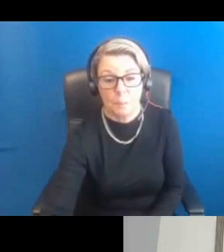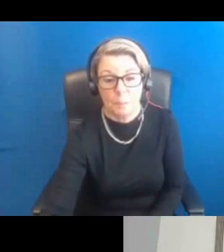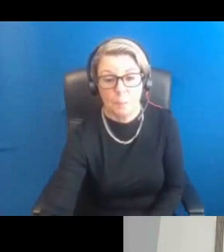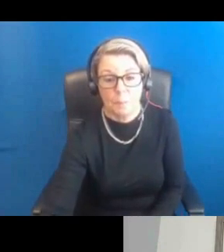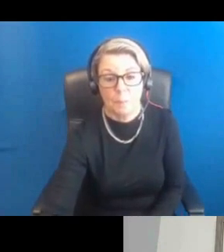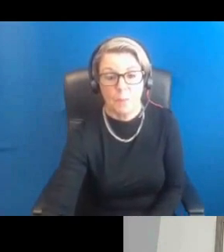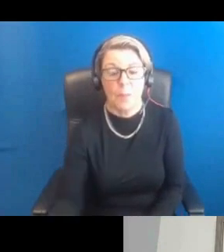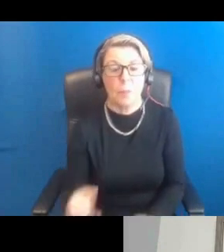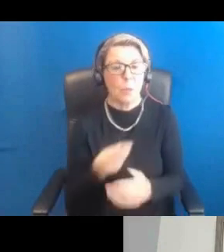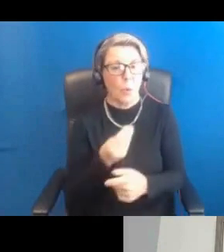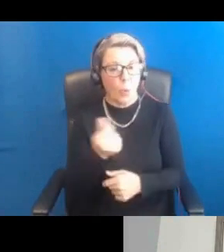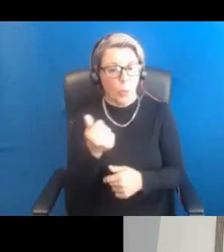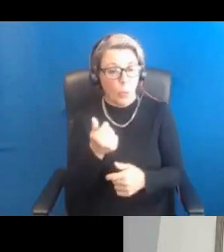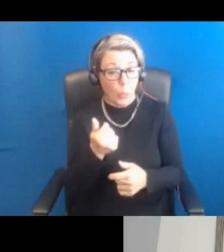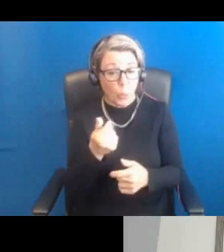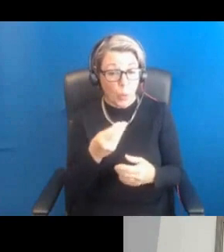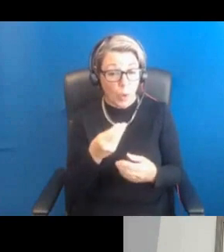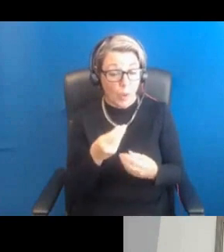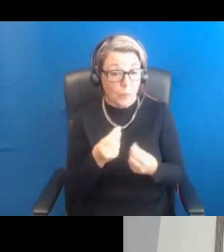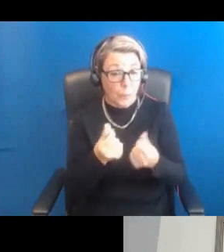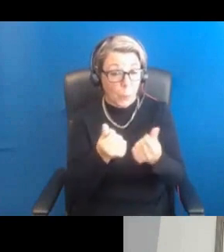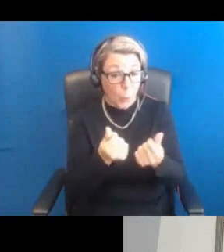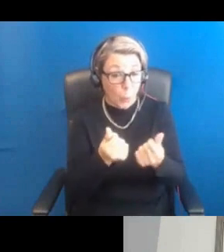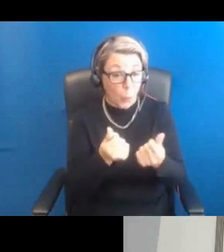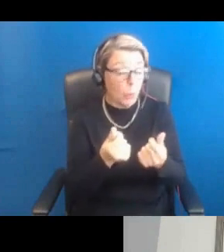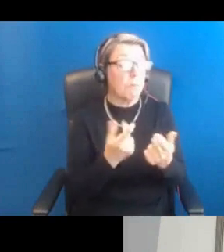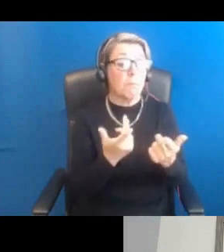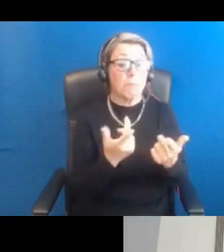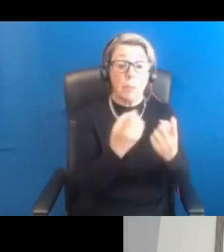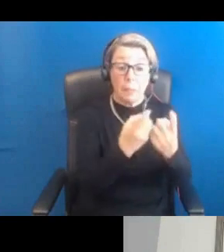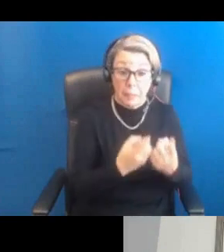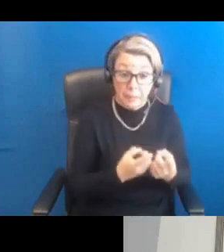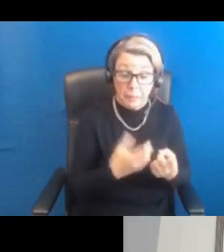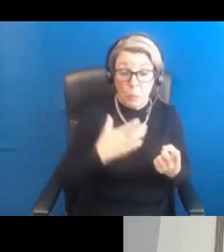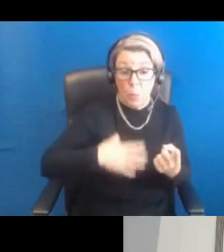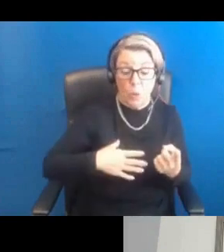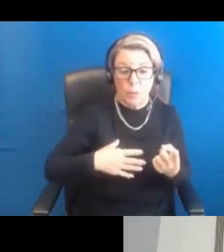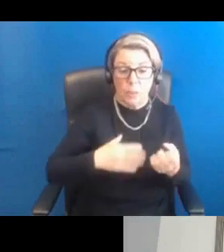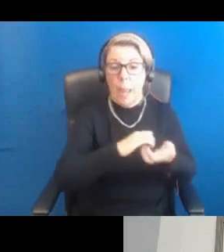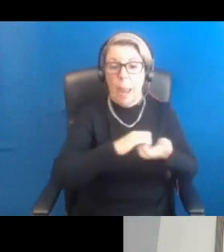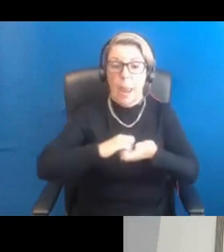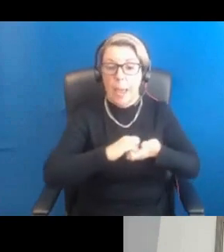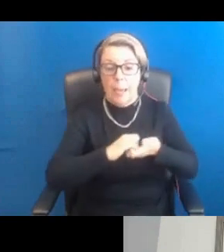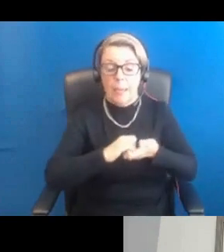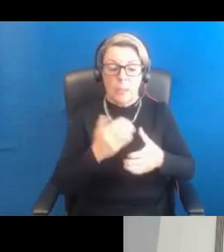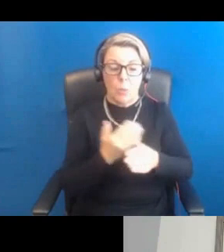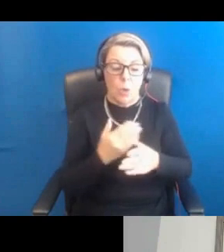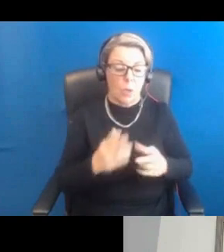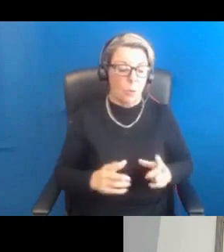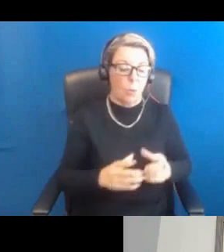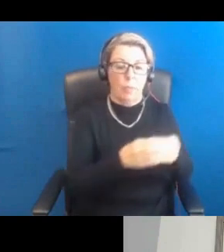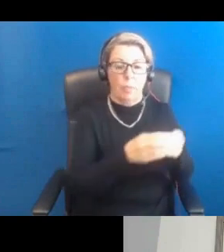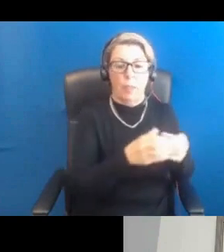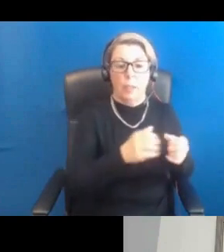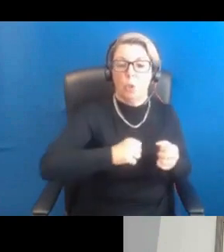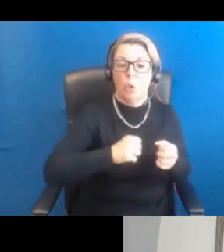a few issues. As I say, the Alliance works with the Scottish Government team in the Women's Health